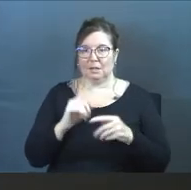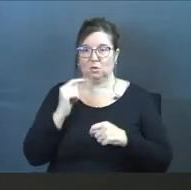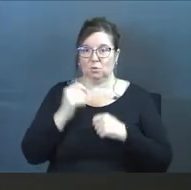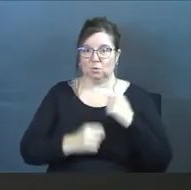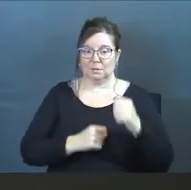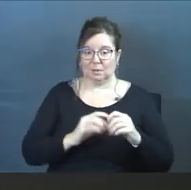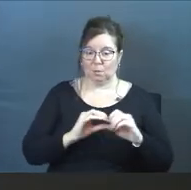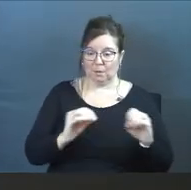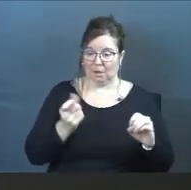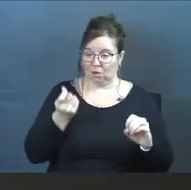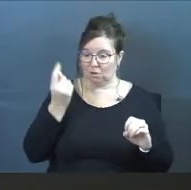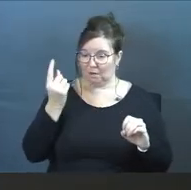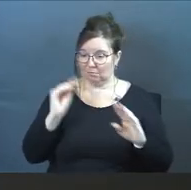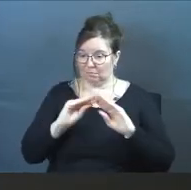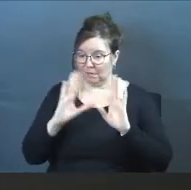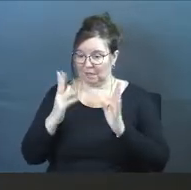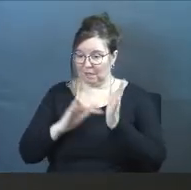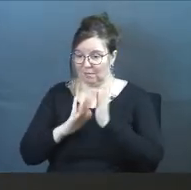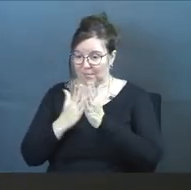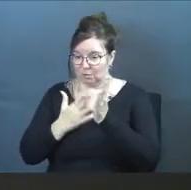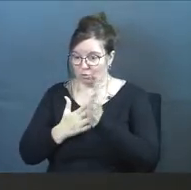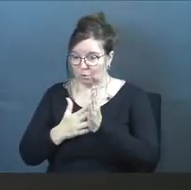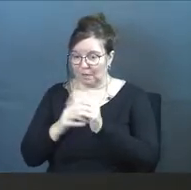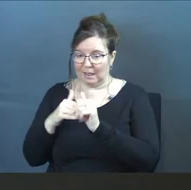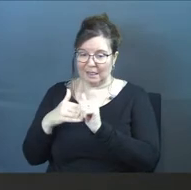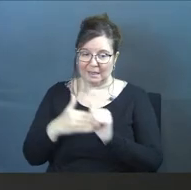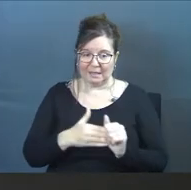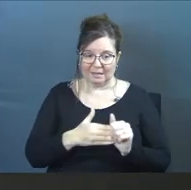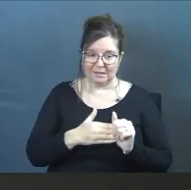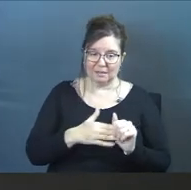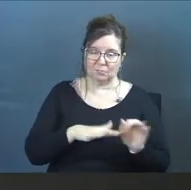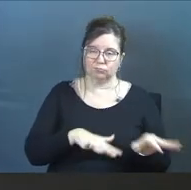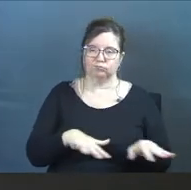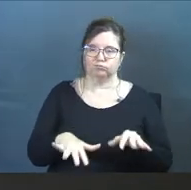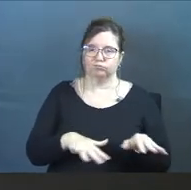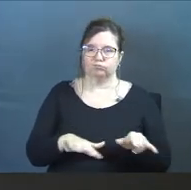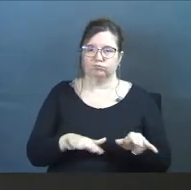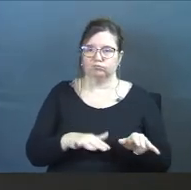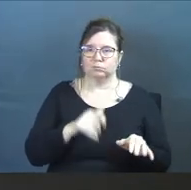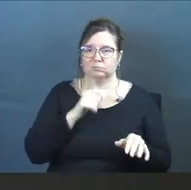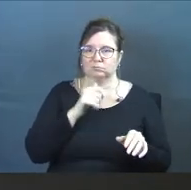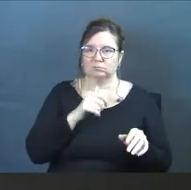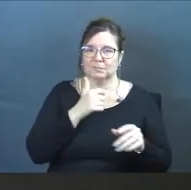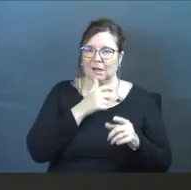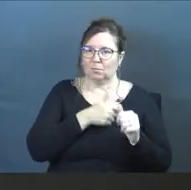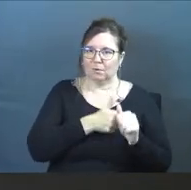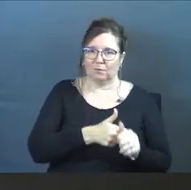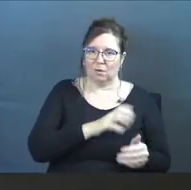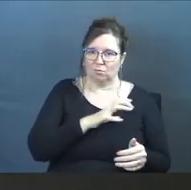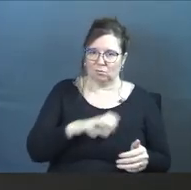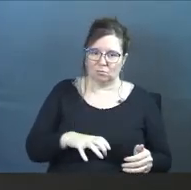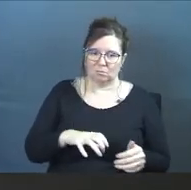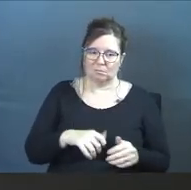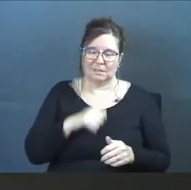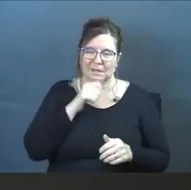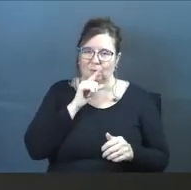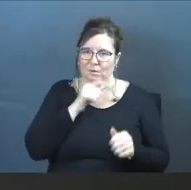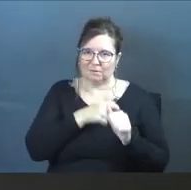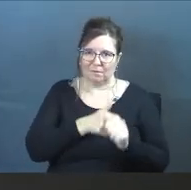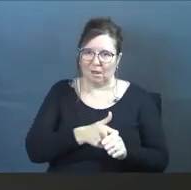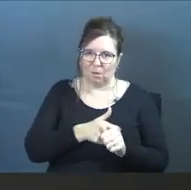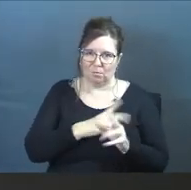tradition without the understanding of biblical truth leads to a passive disciple of Christ, a passive follower.